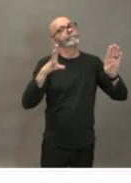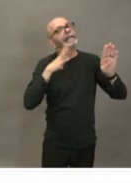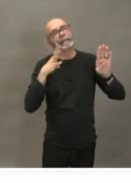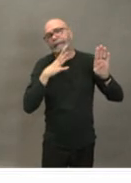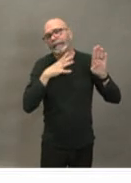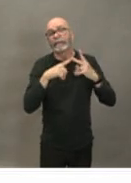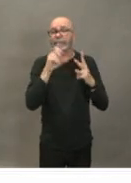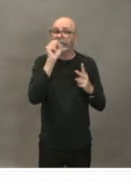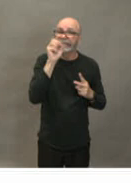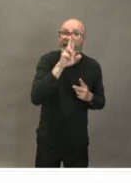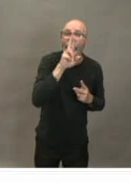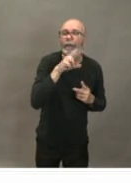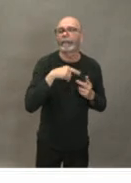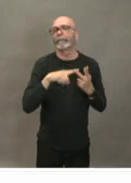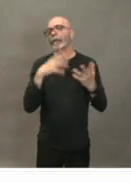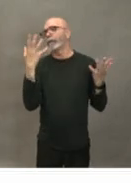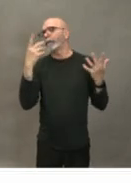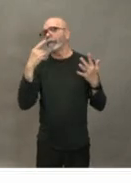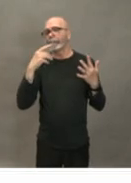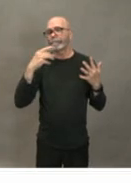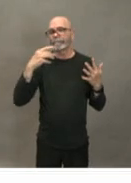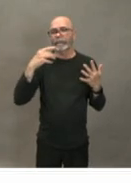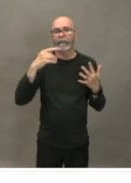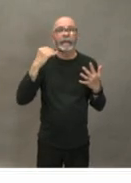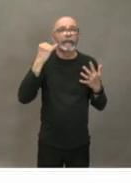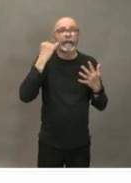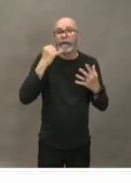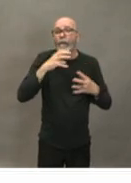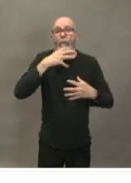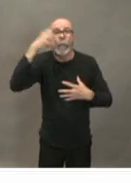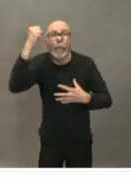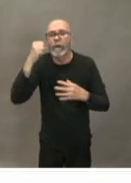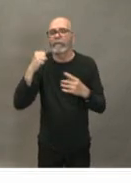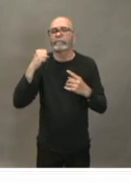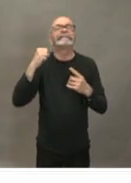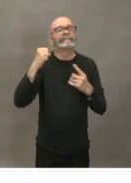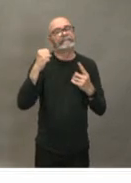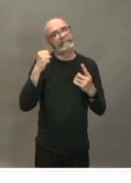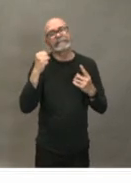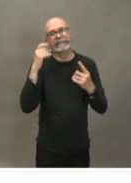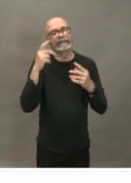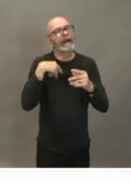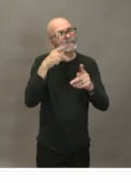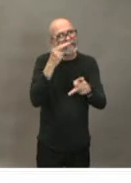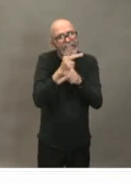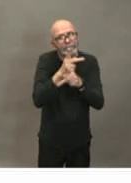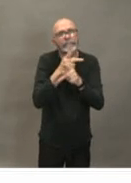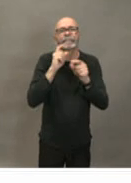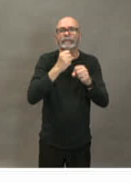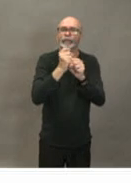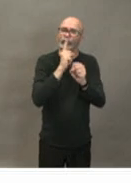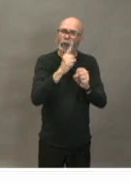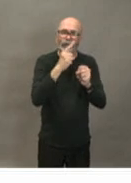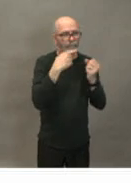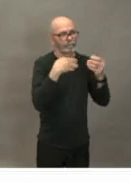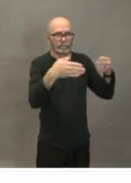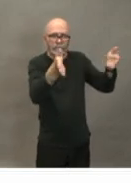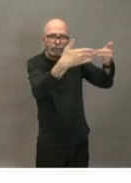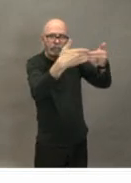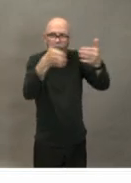disruption so all those will be done if we have to do them done very thoughtfully and carefully but those potentially would have implications